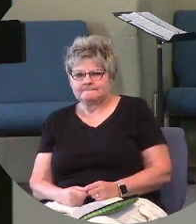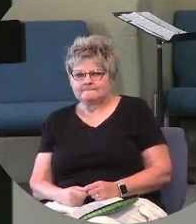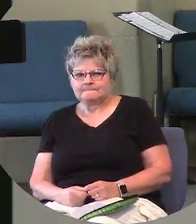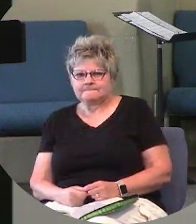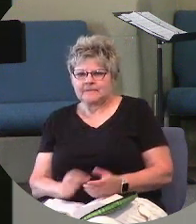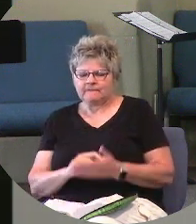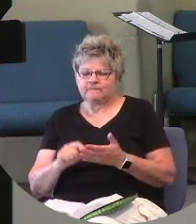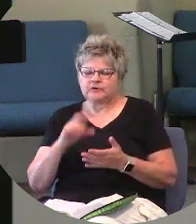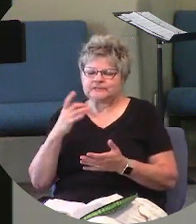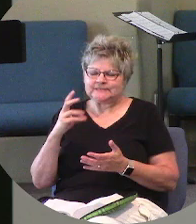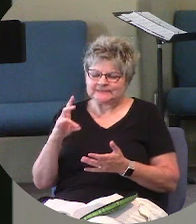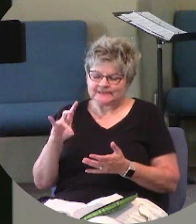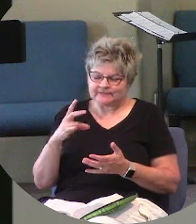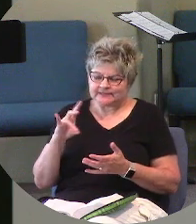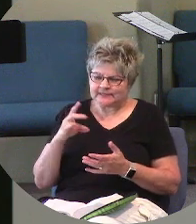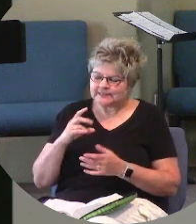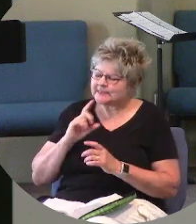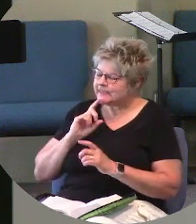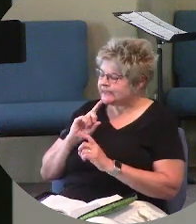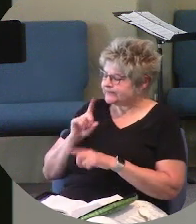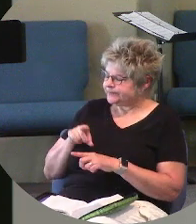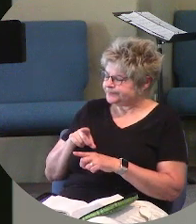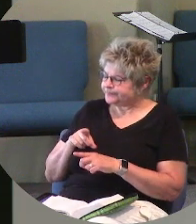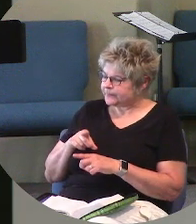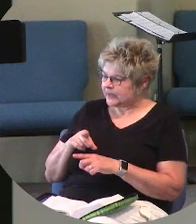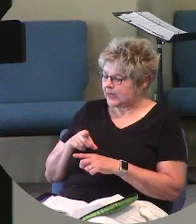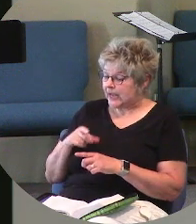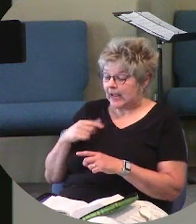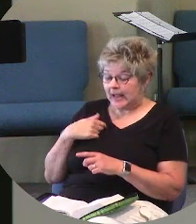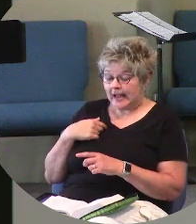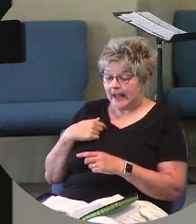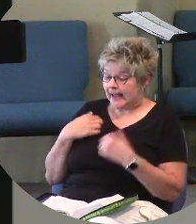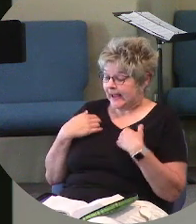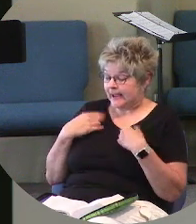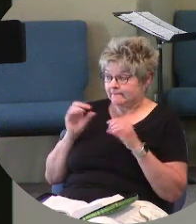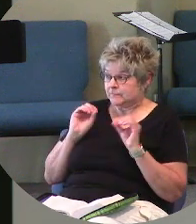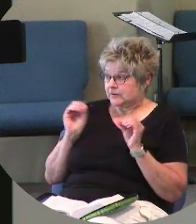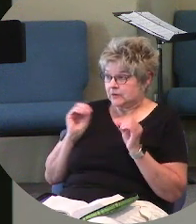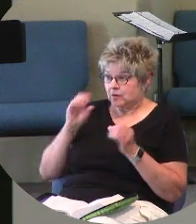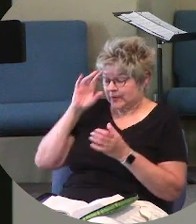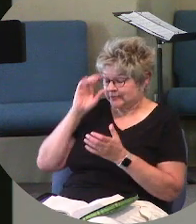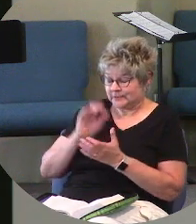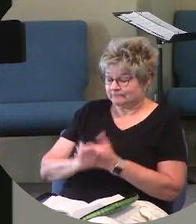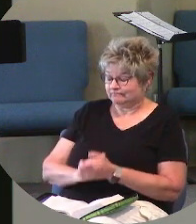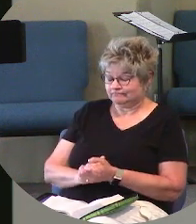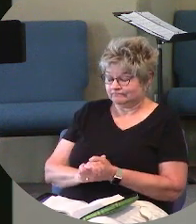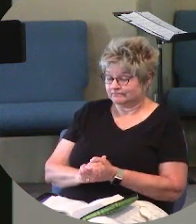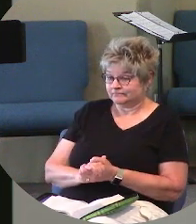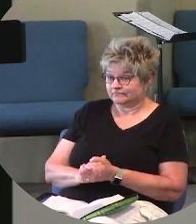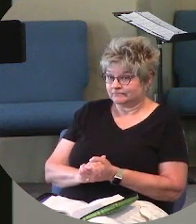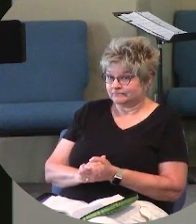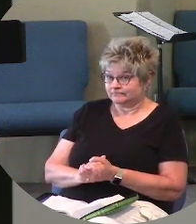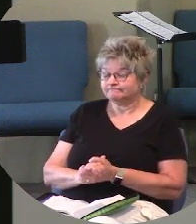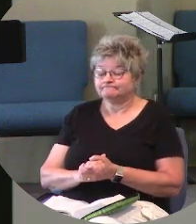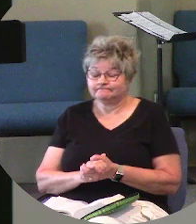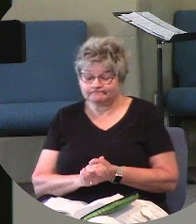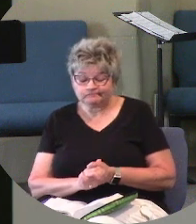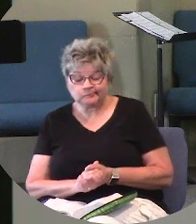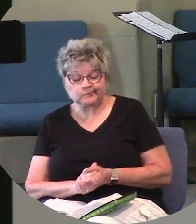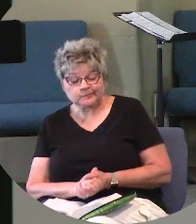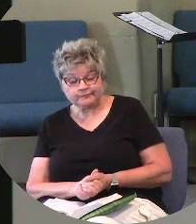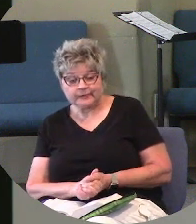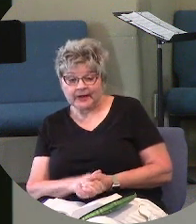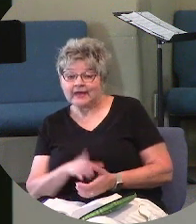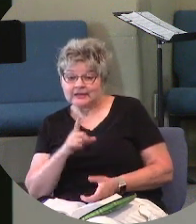Verse 17 says, the woman answered and said, I have no husband. Jesus said to her,